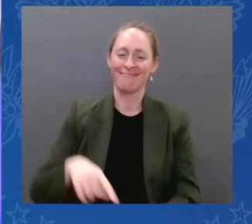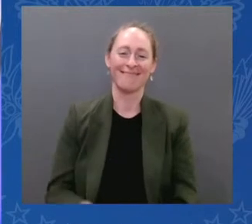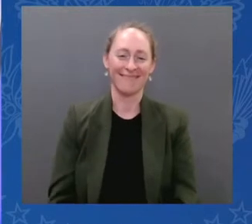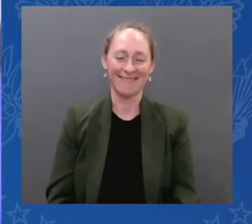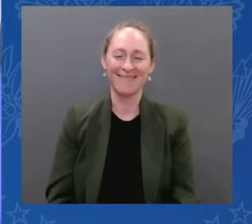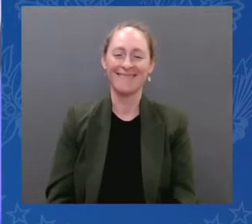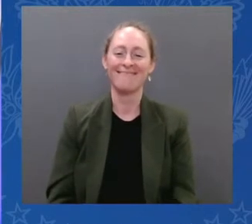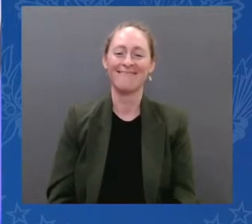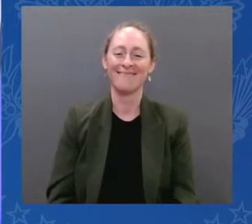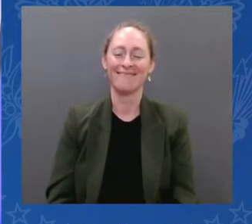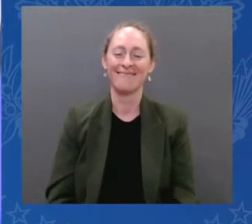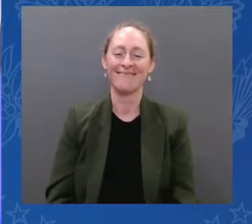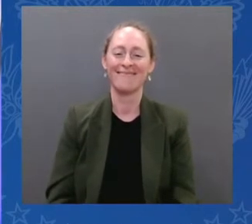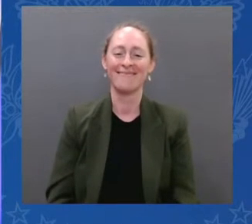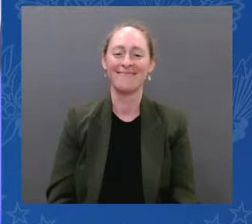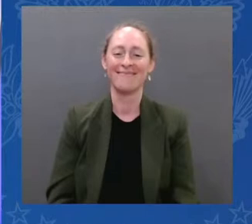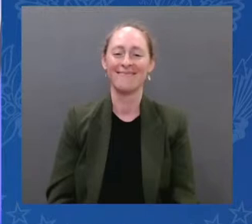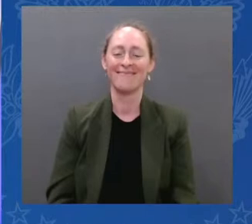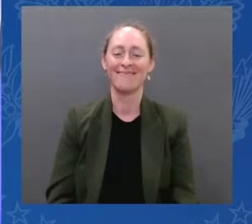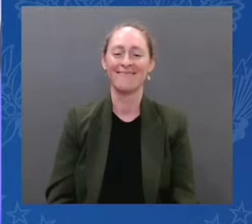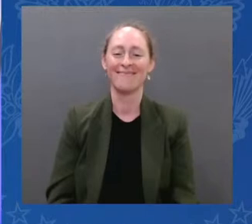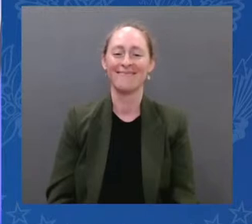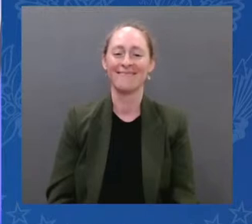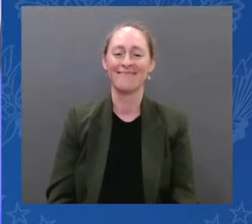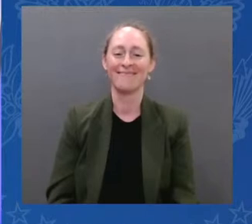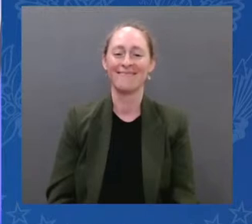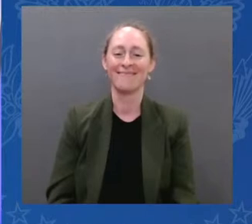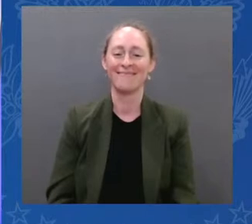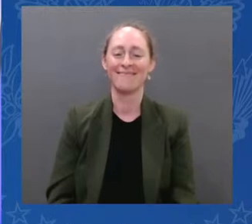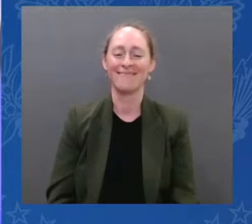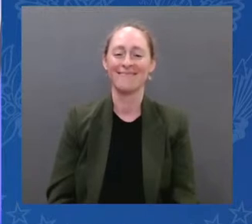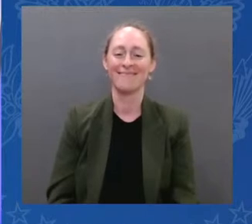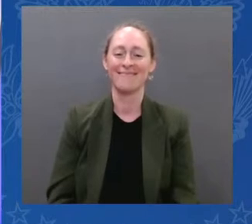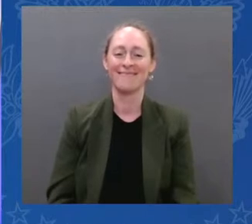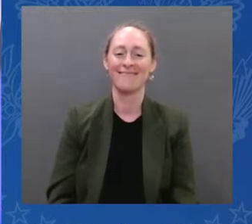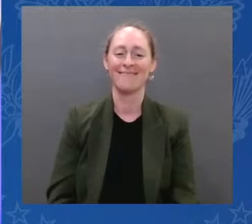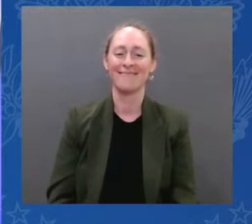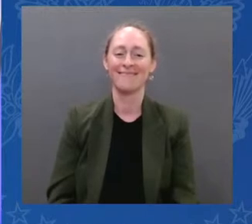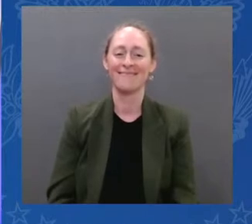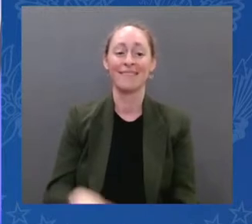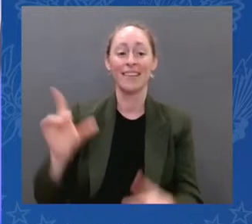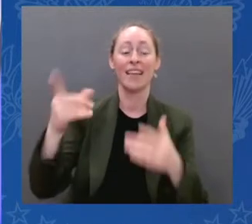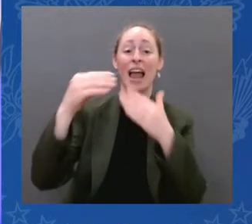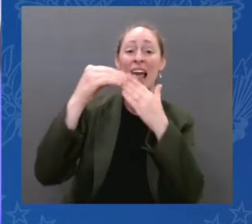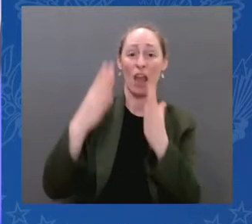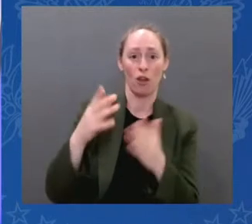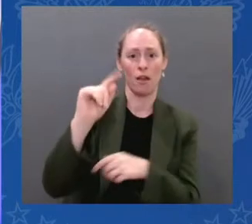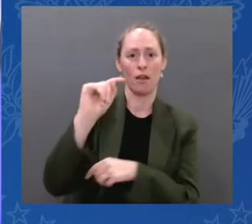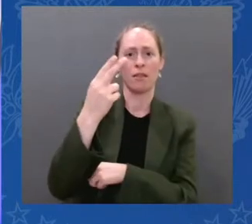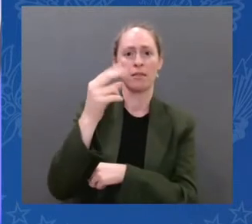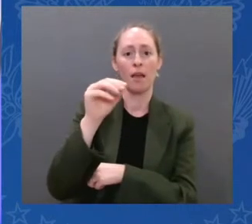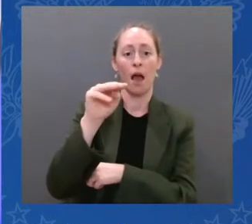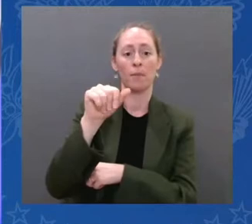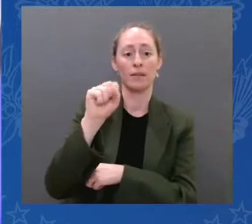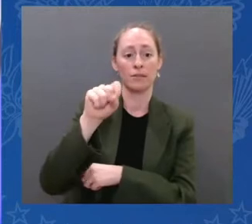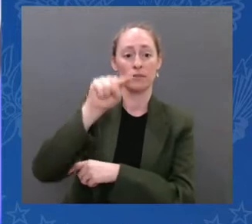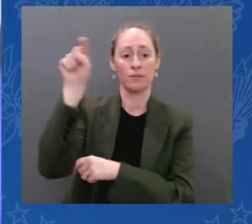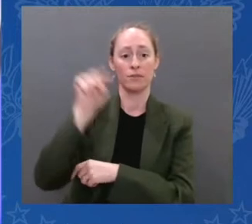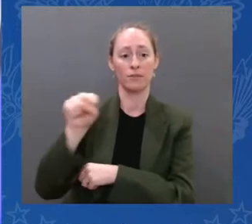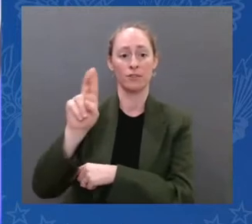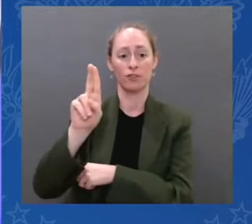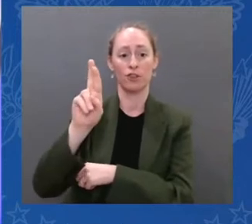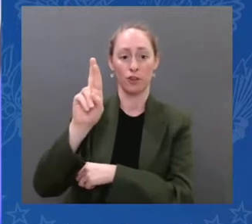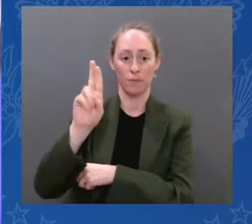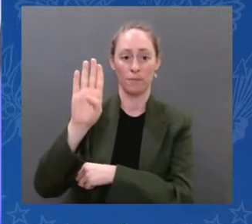it was in trouble financially five years ago. He took it over. He got Greg Robinson